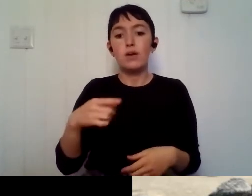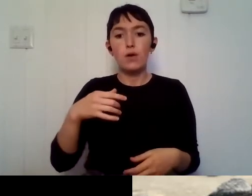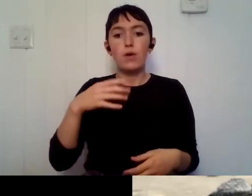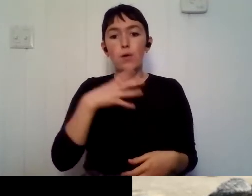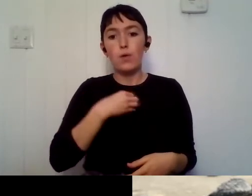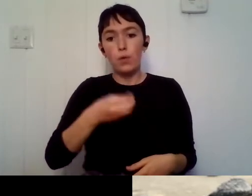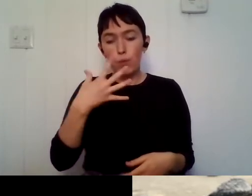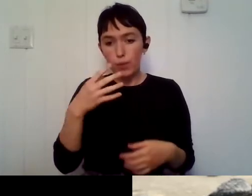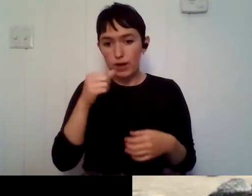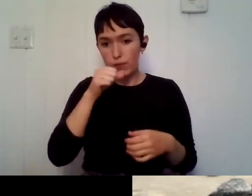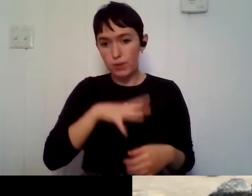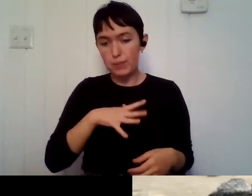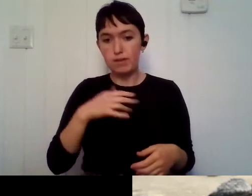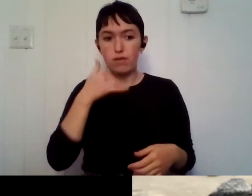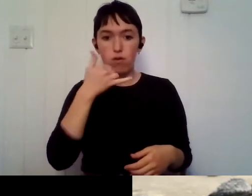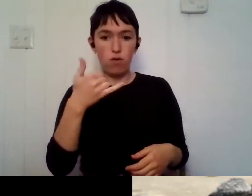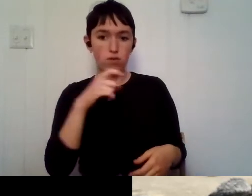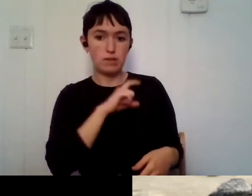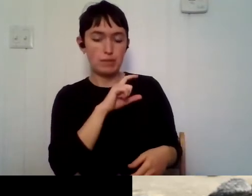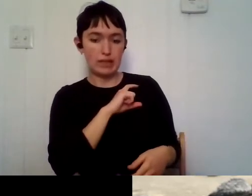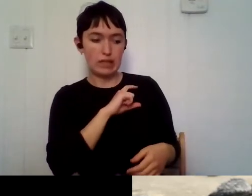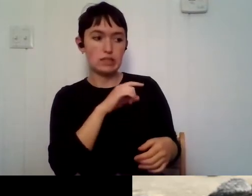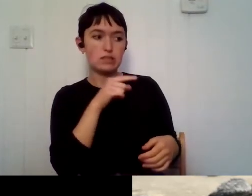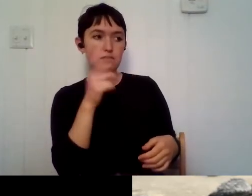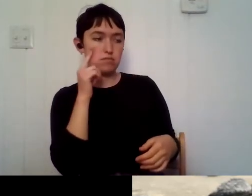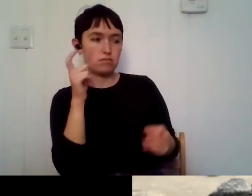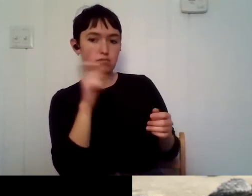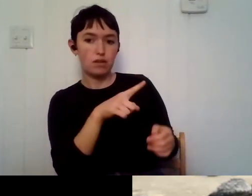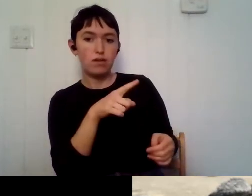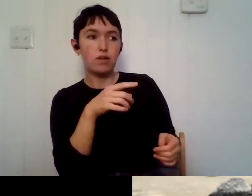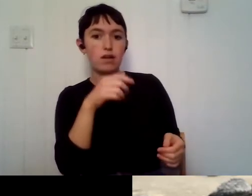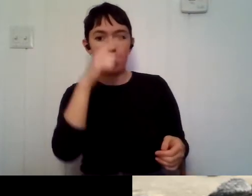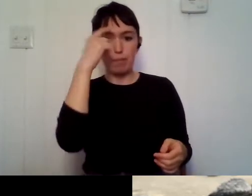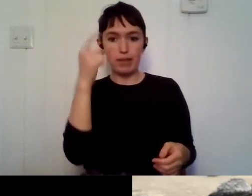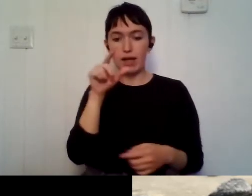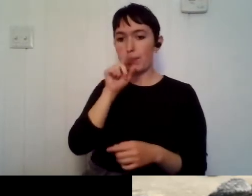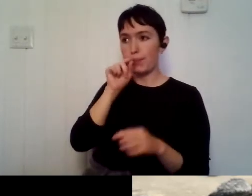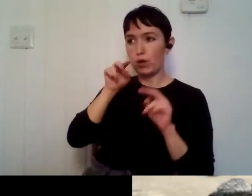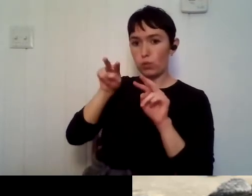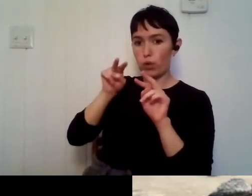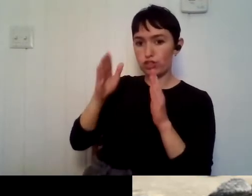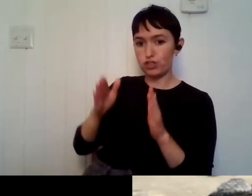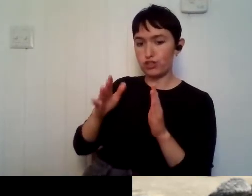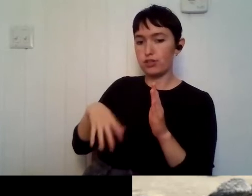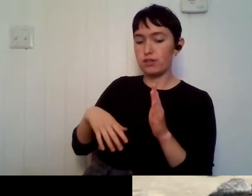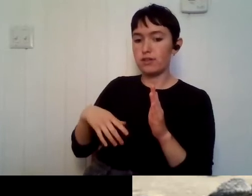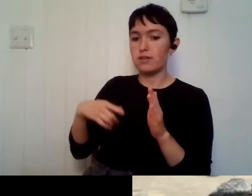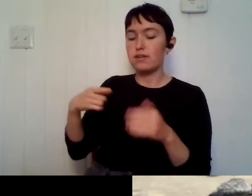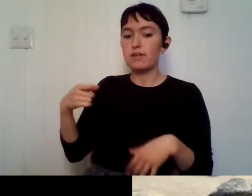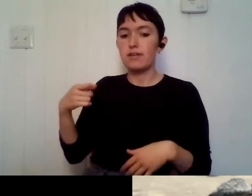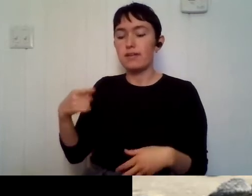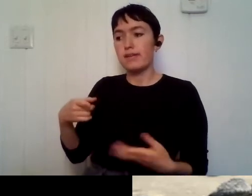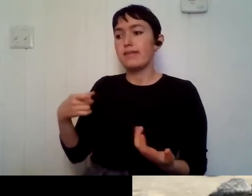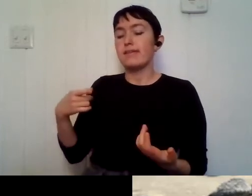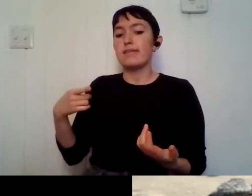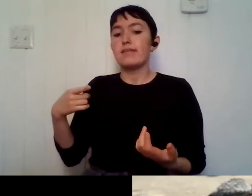central park. Um, and he basically just told her like, Hey, um, could you picture a dog on a leash? Like she was in the area of the park on that